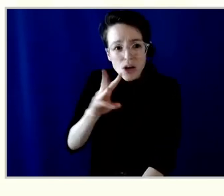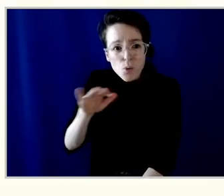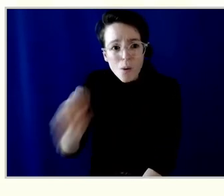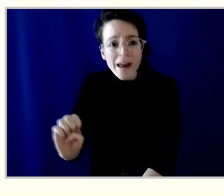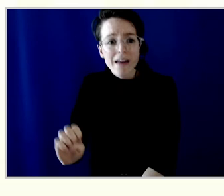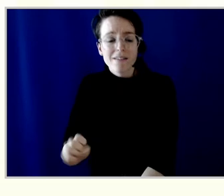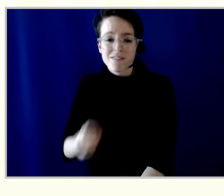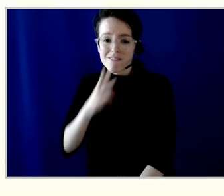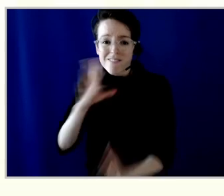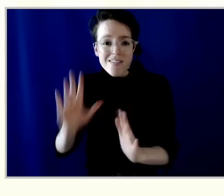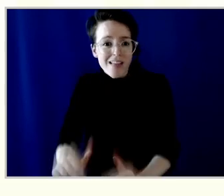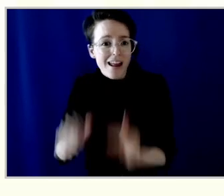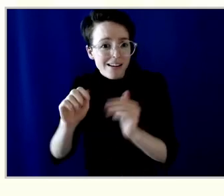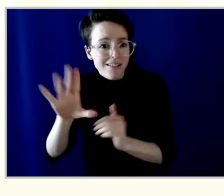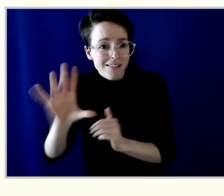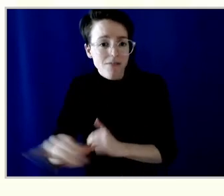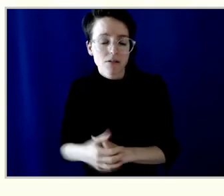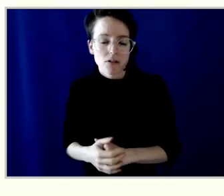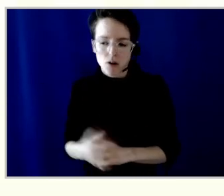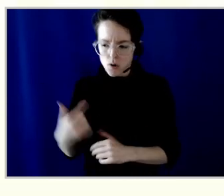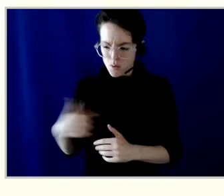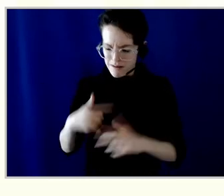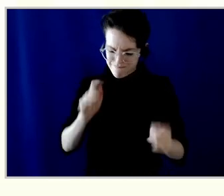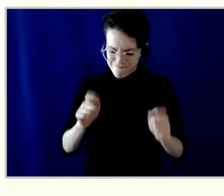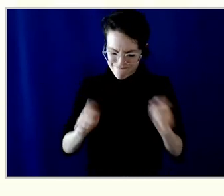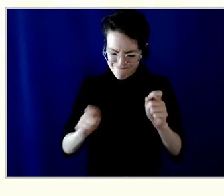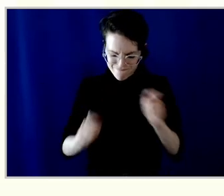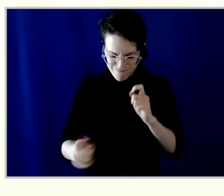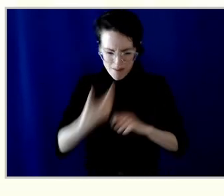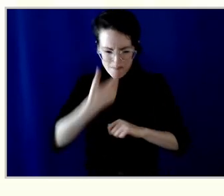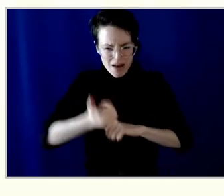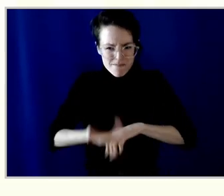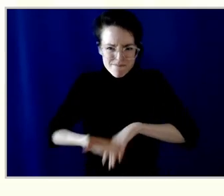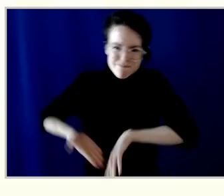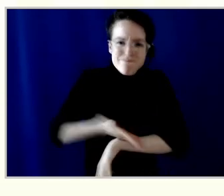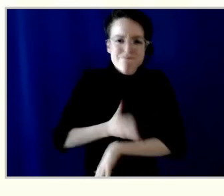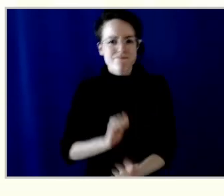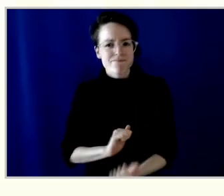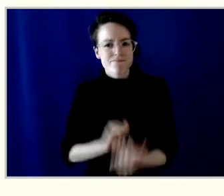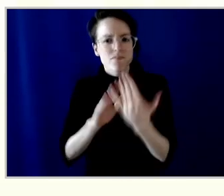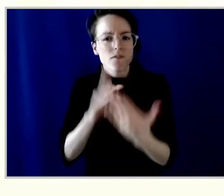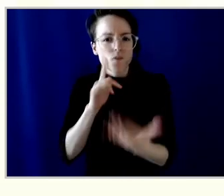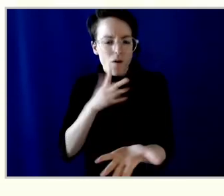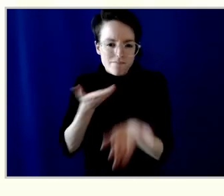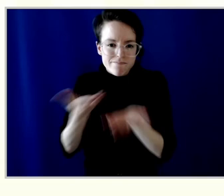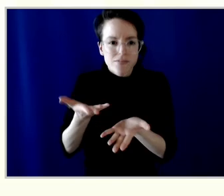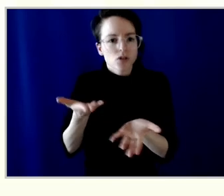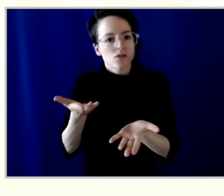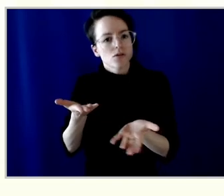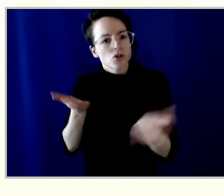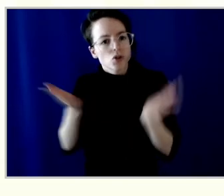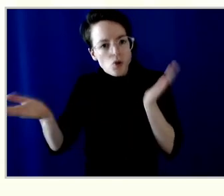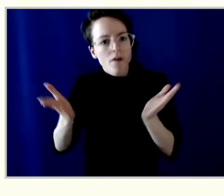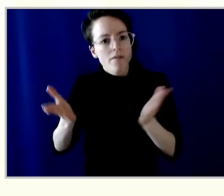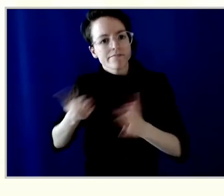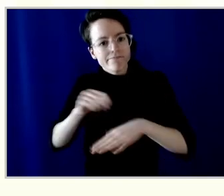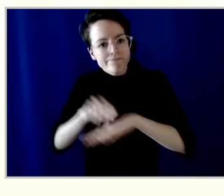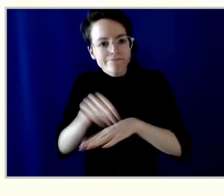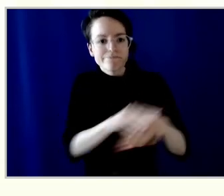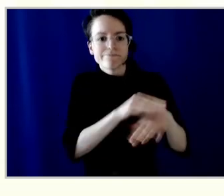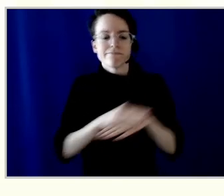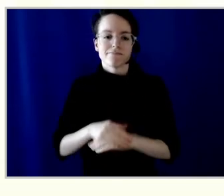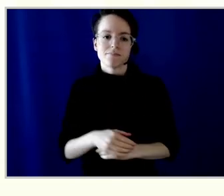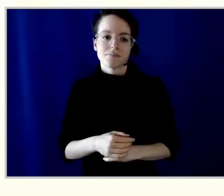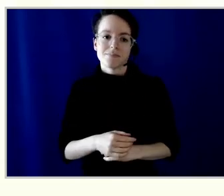advise our members and understand their needs. I think this deep desire to help our members was one key reason that we had such strong